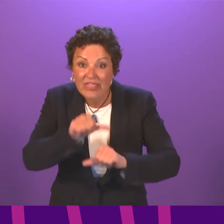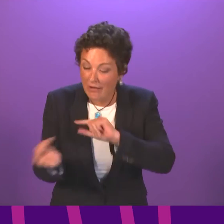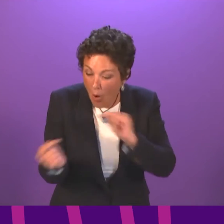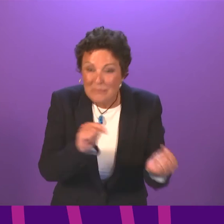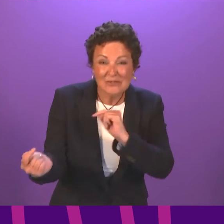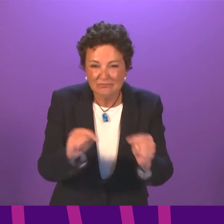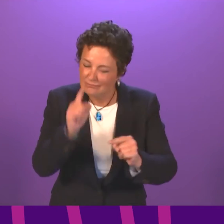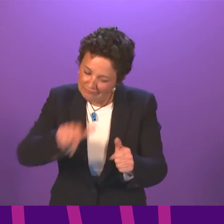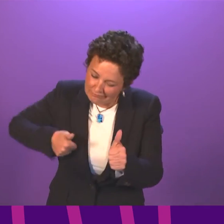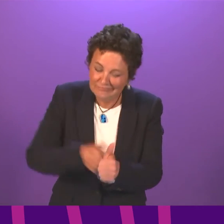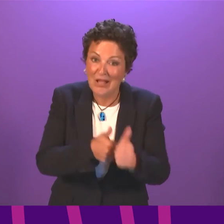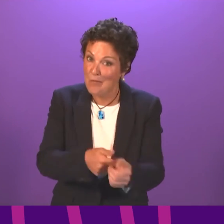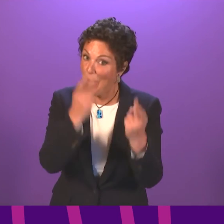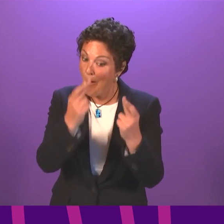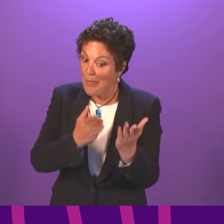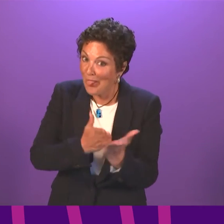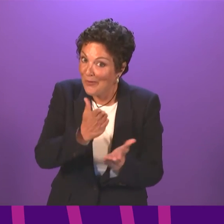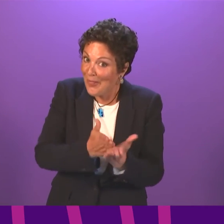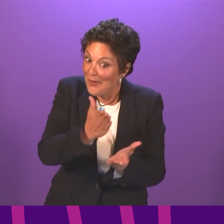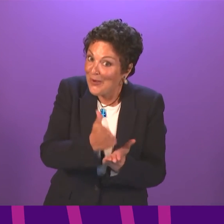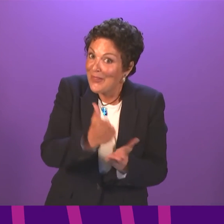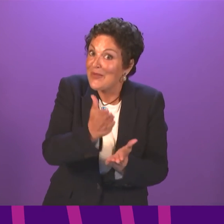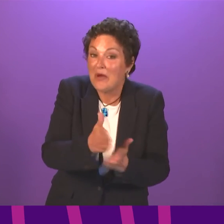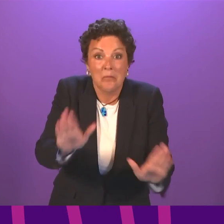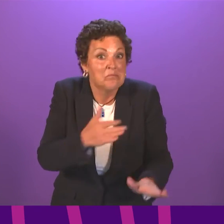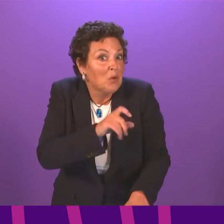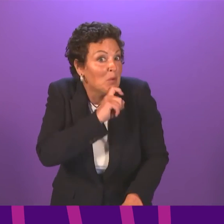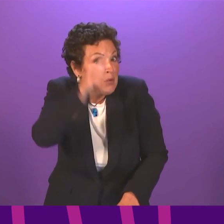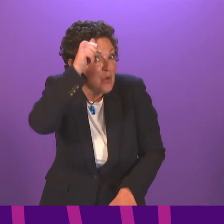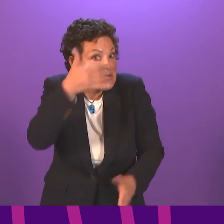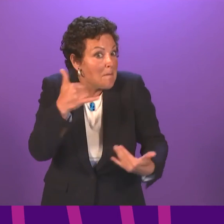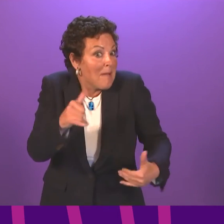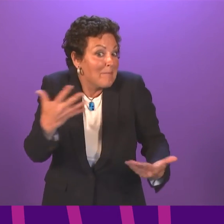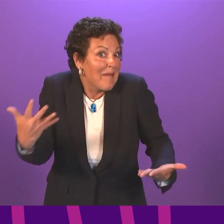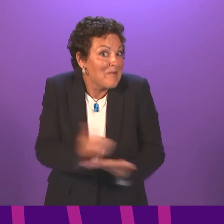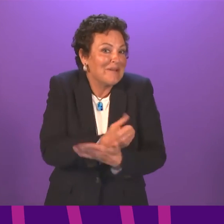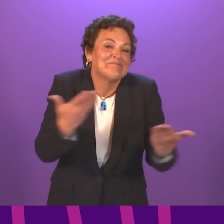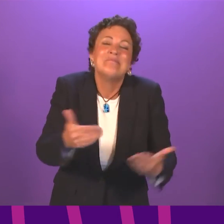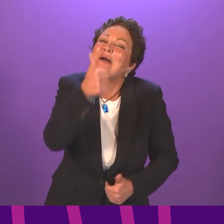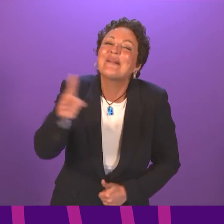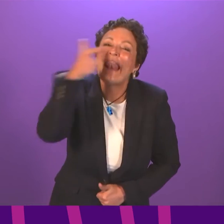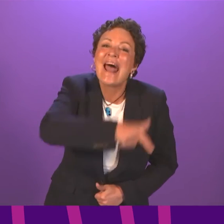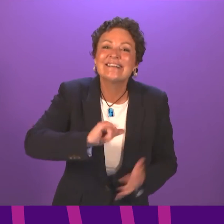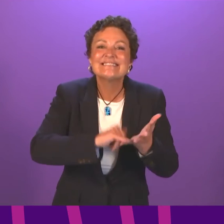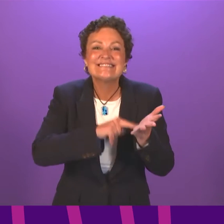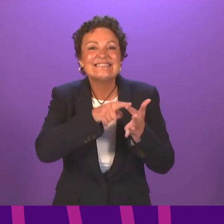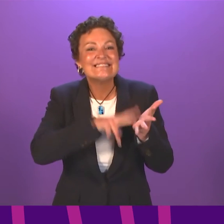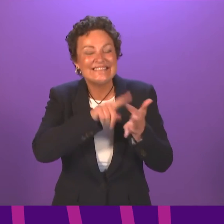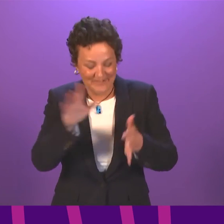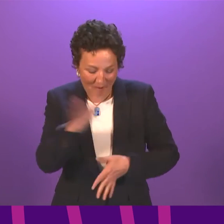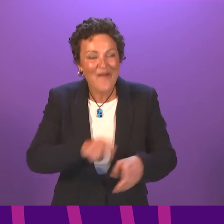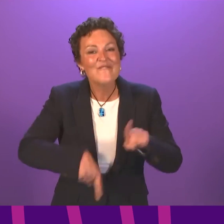hope that is for quite a considerable way into this tournament, who knows perhaps the whole way, but good luck to Steve and all of the team.